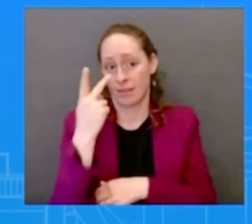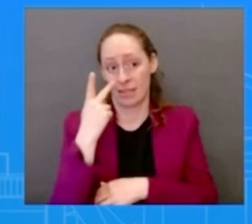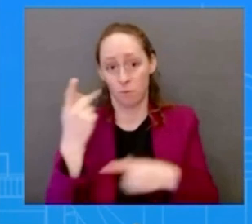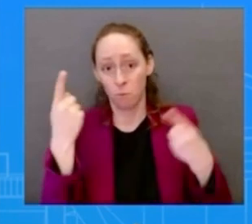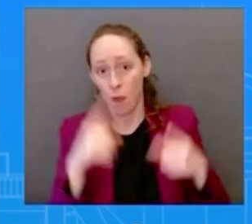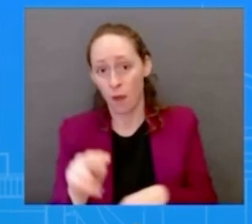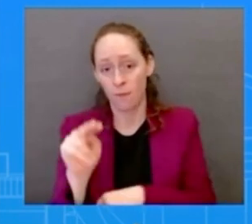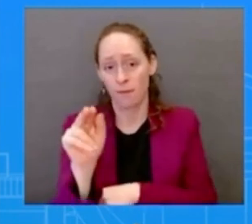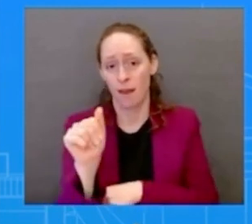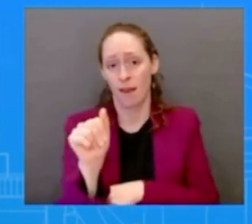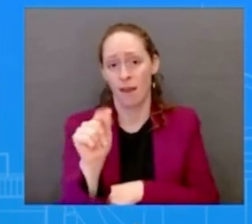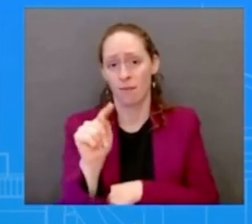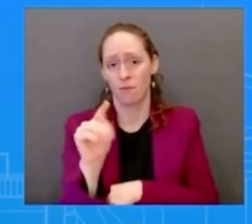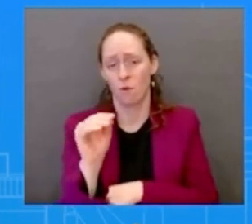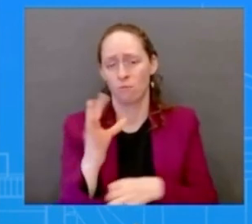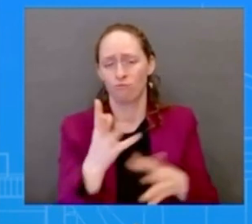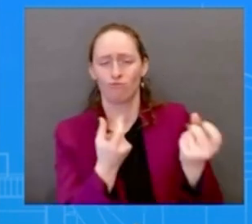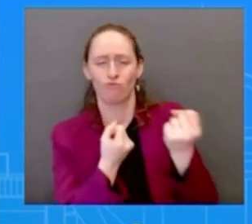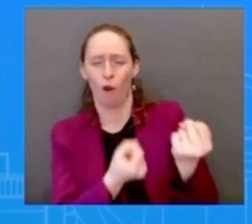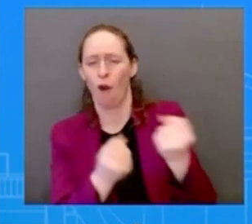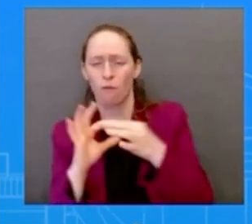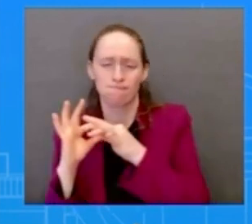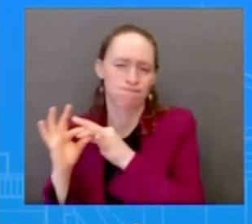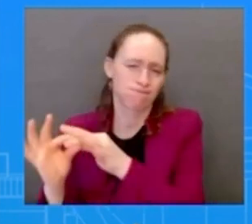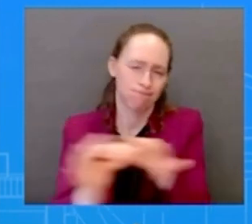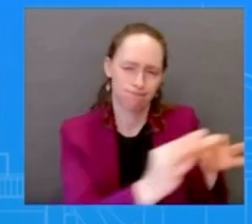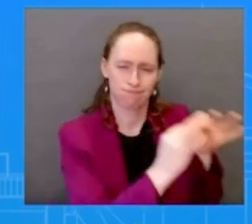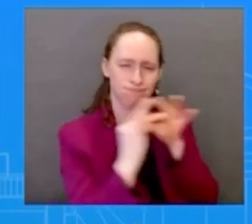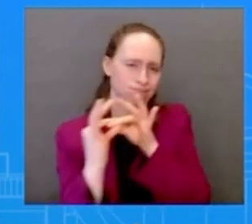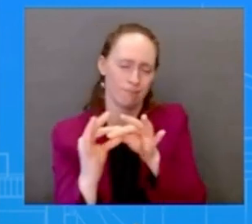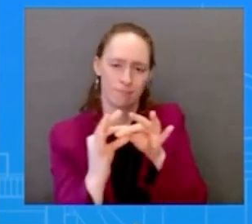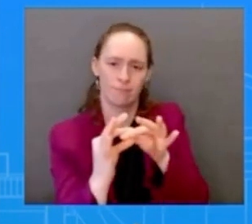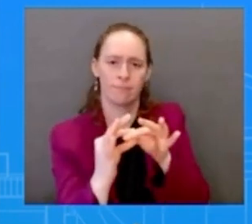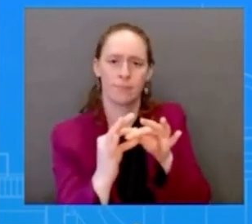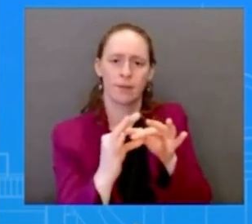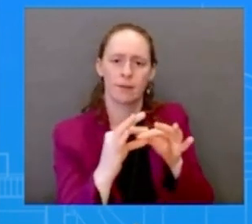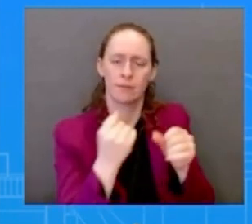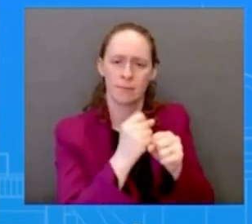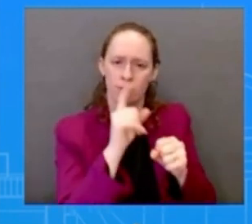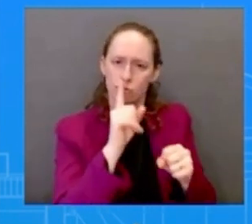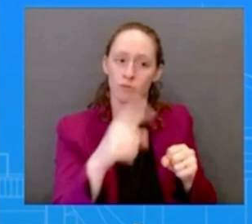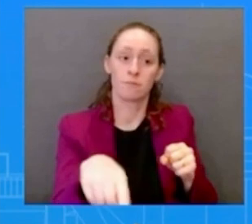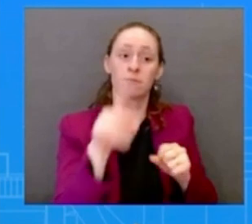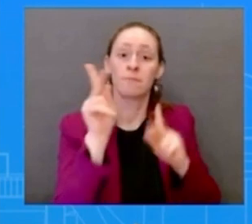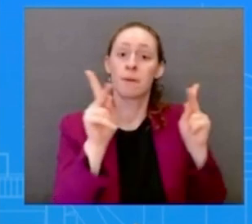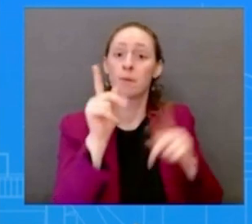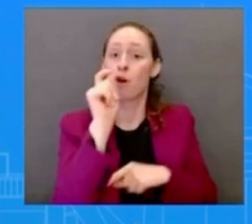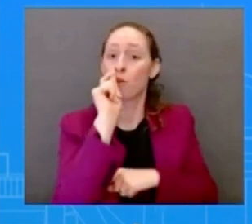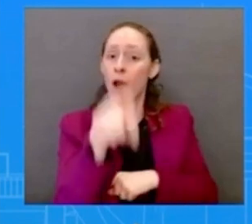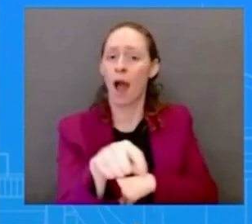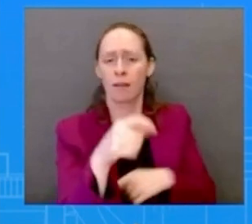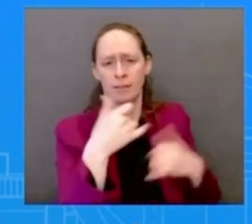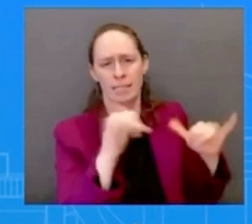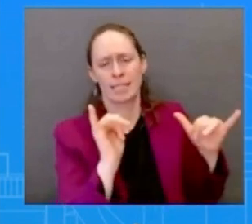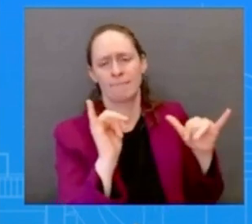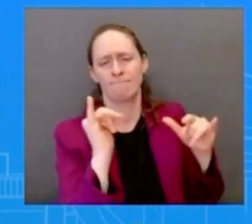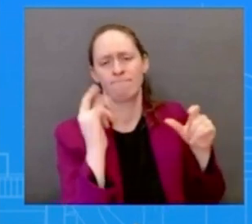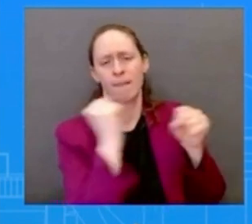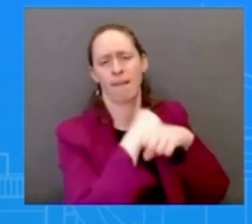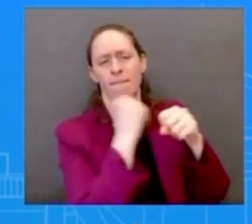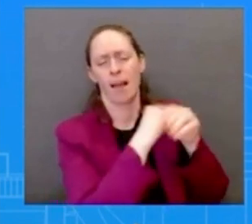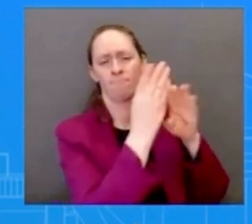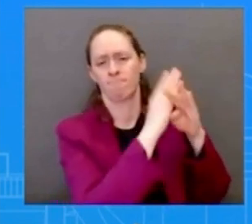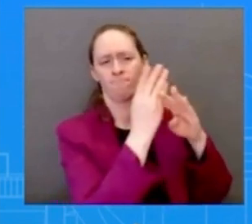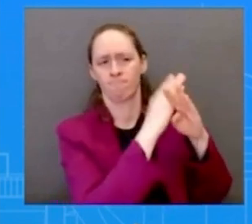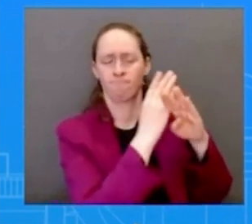uh making sure that ukraine is able to the people of ukraine is able to fight for their democracy and for their freedom remember this is a war as you all know and covered